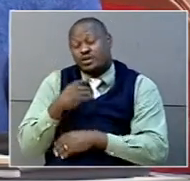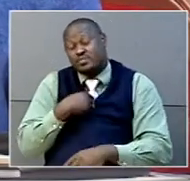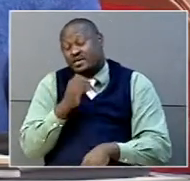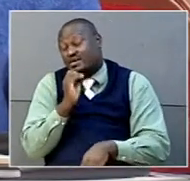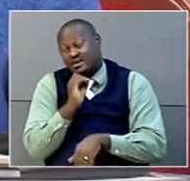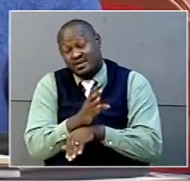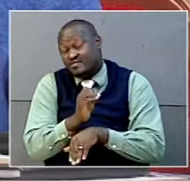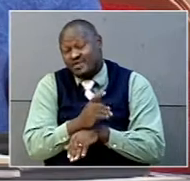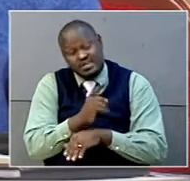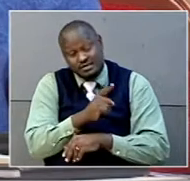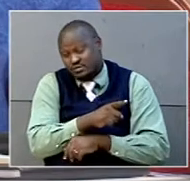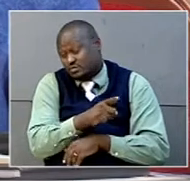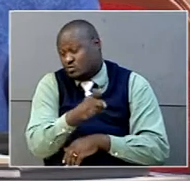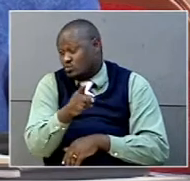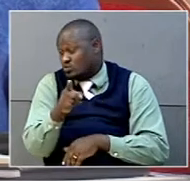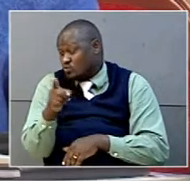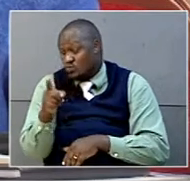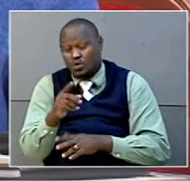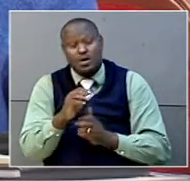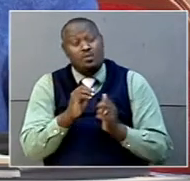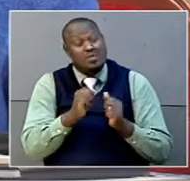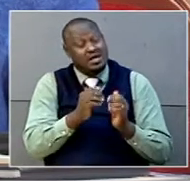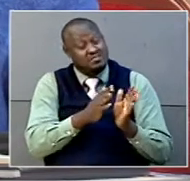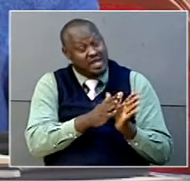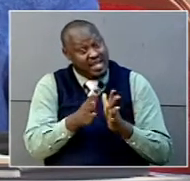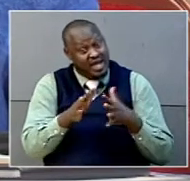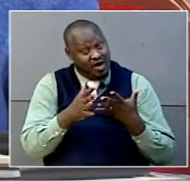that all of you learn to pray.